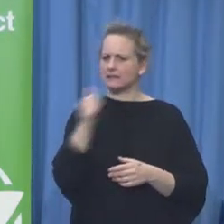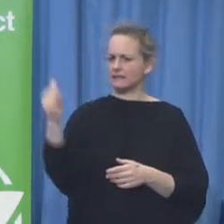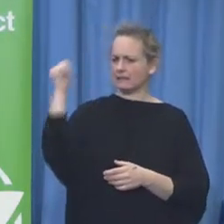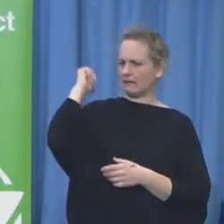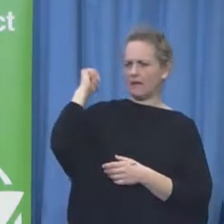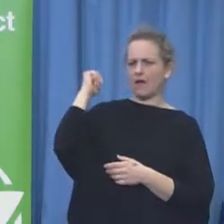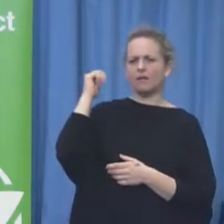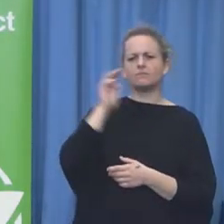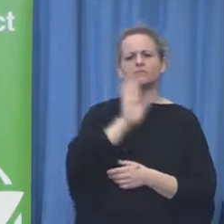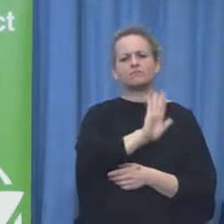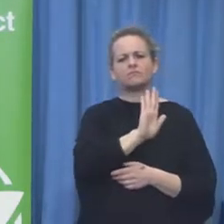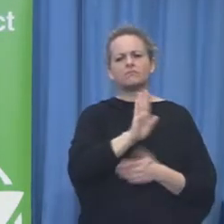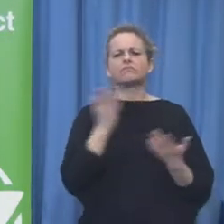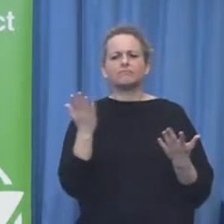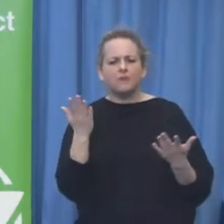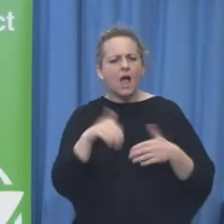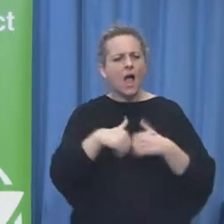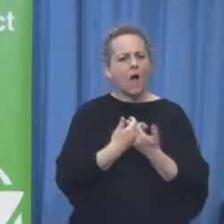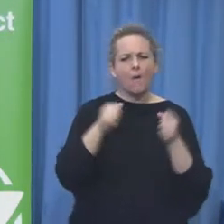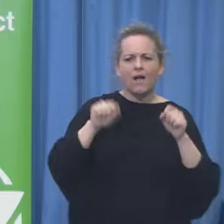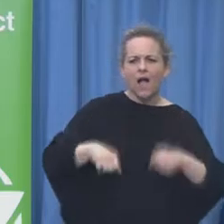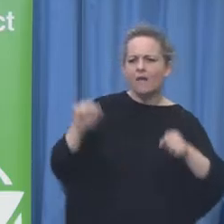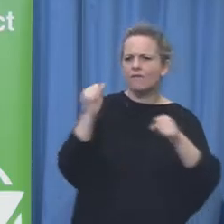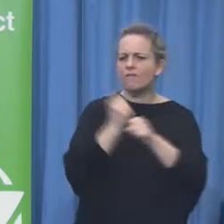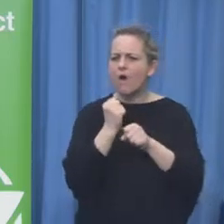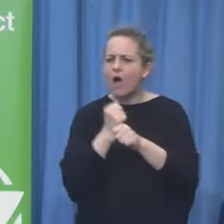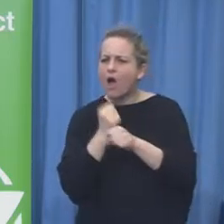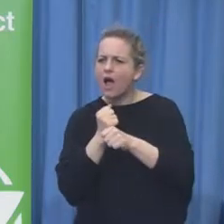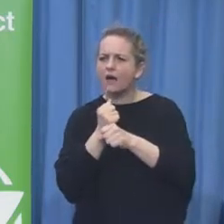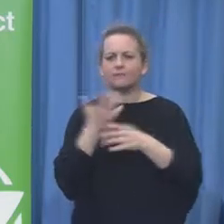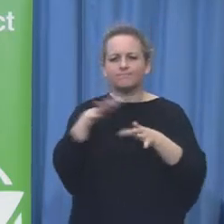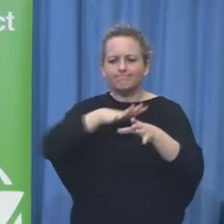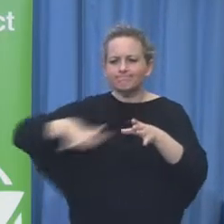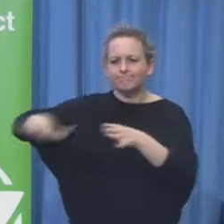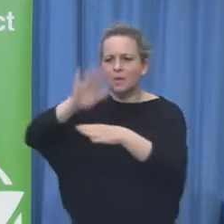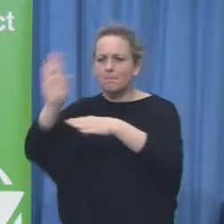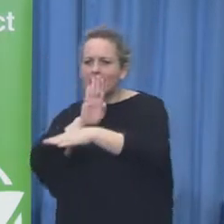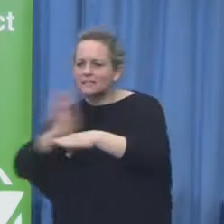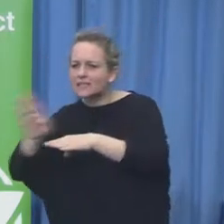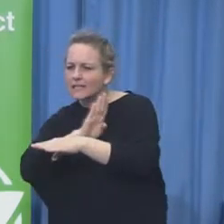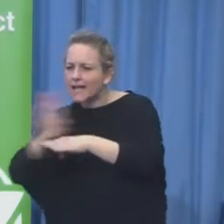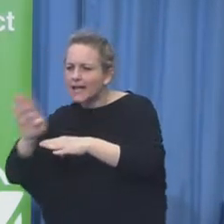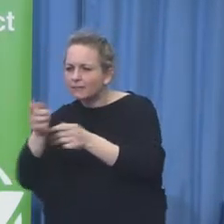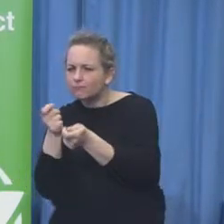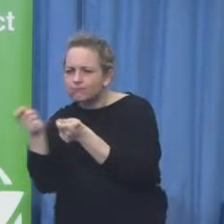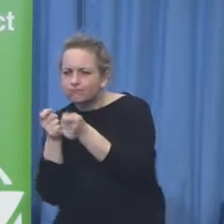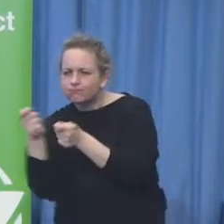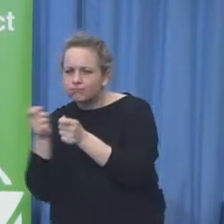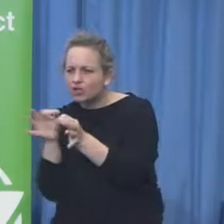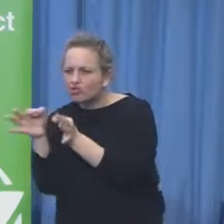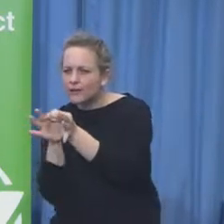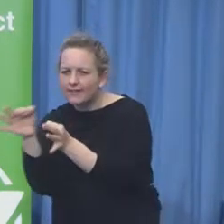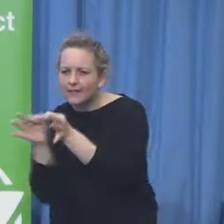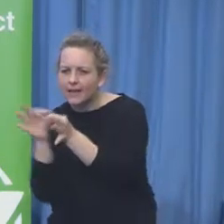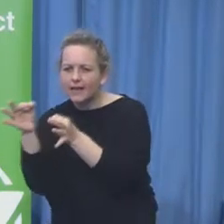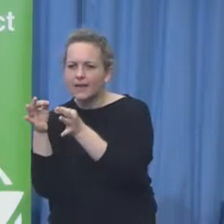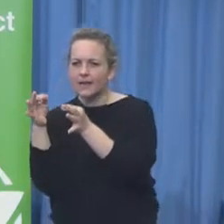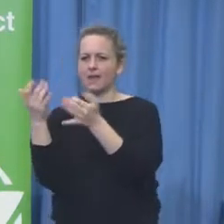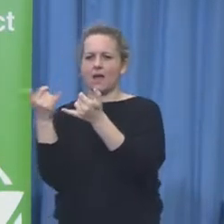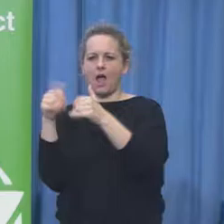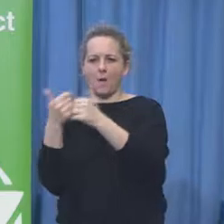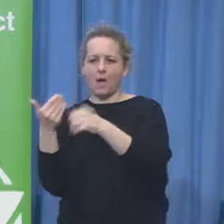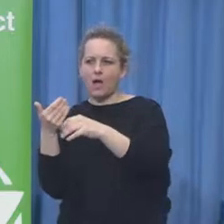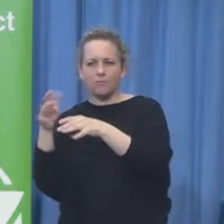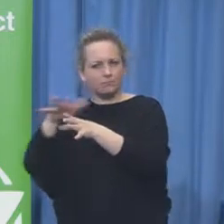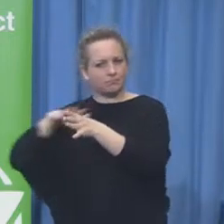and a really strong, strategic person within business, but he also uses his heart. And what's really